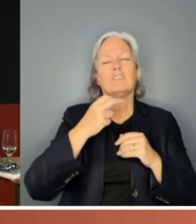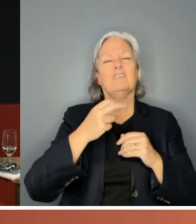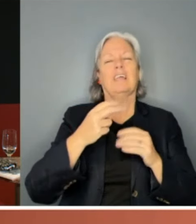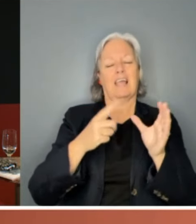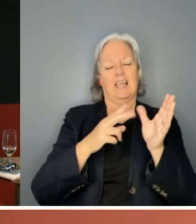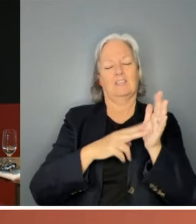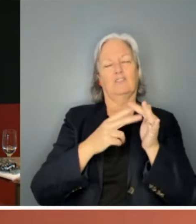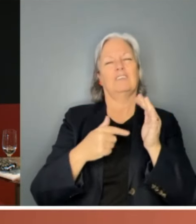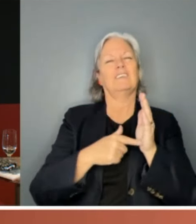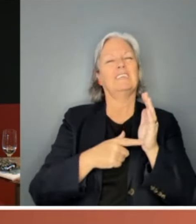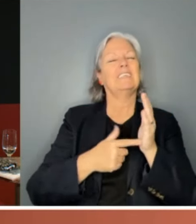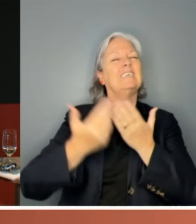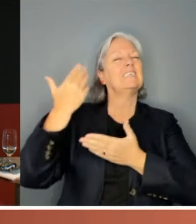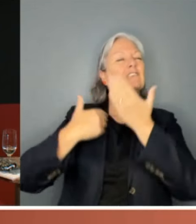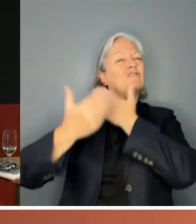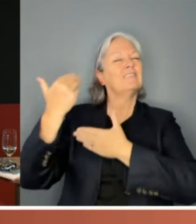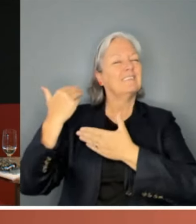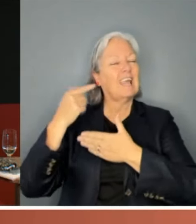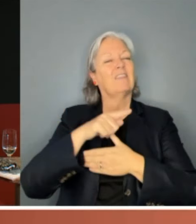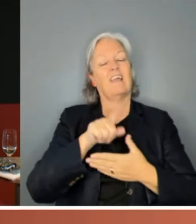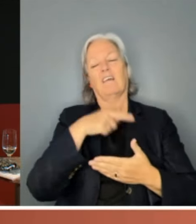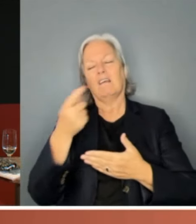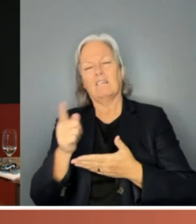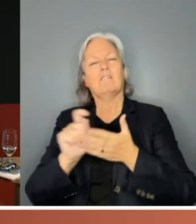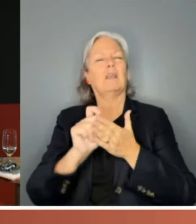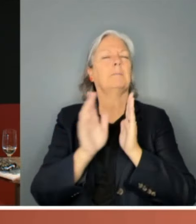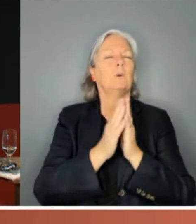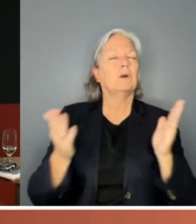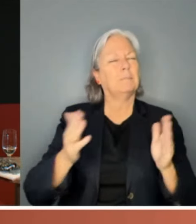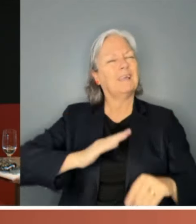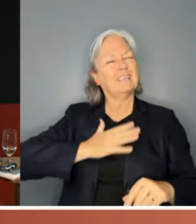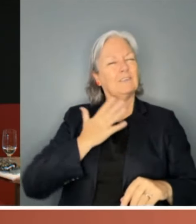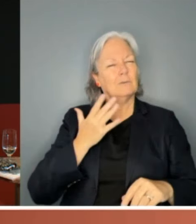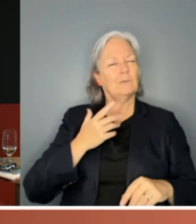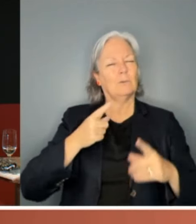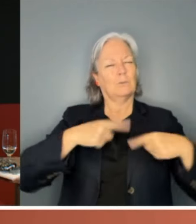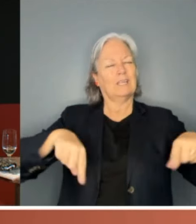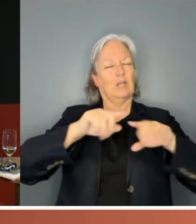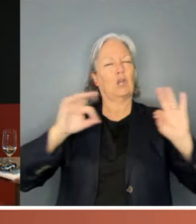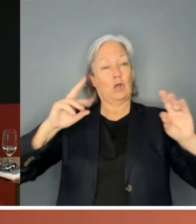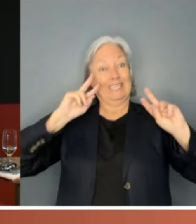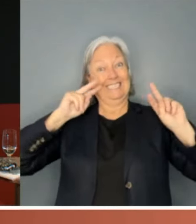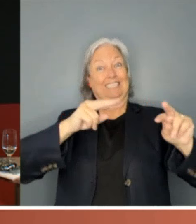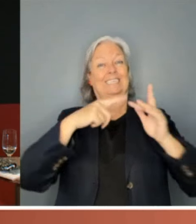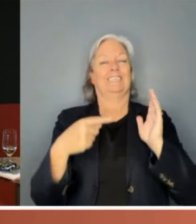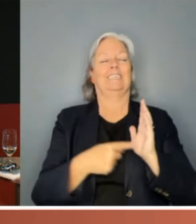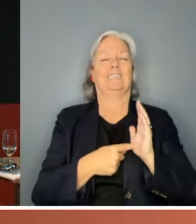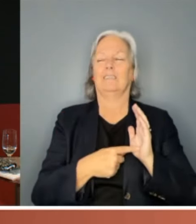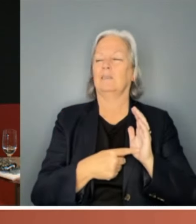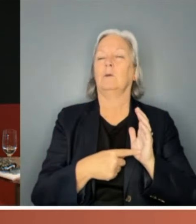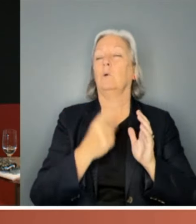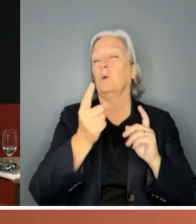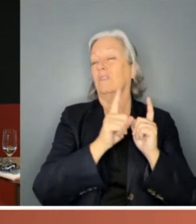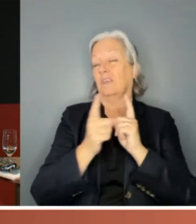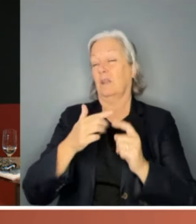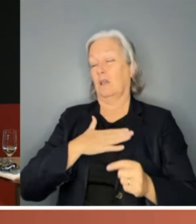into it. But, yeah, it's interesting how we sometimes don't see it. I think it's one point I would make, too, in my